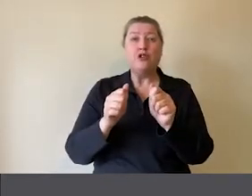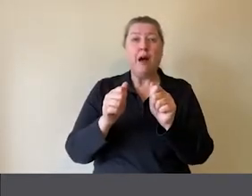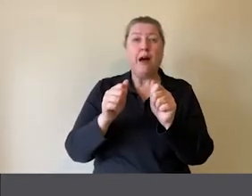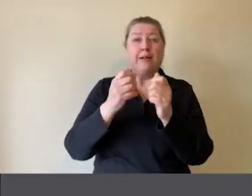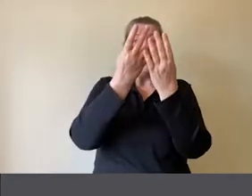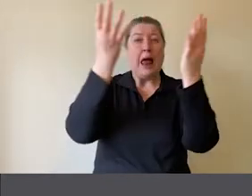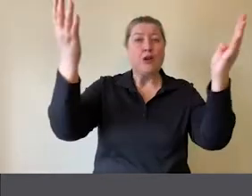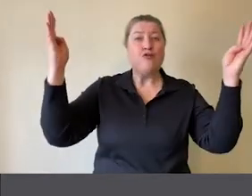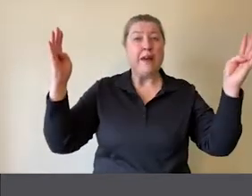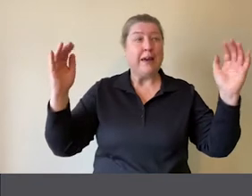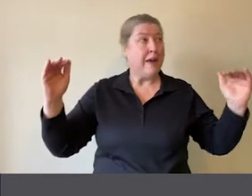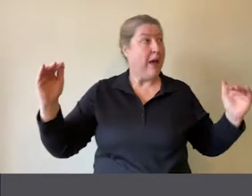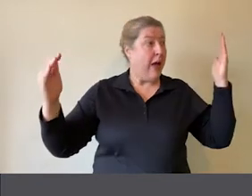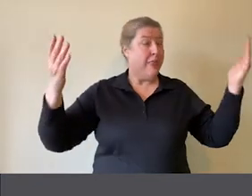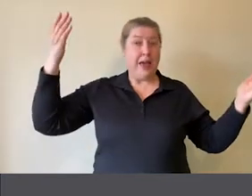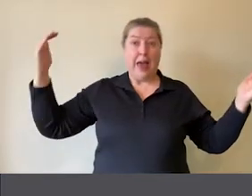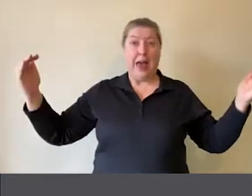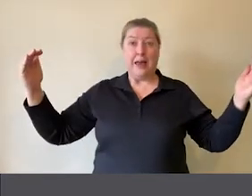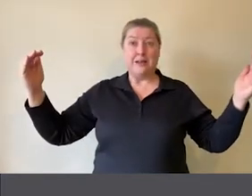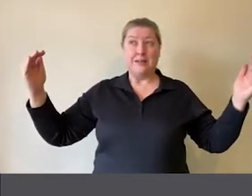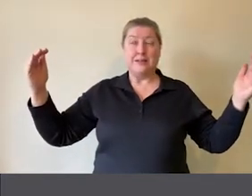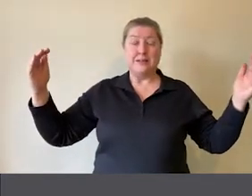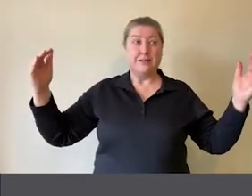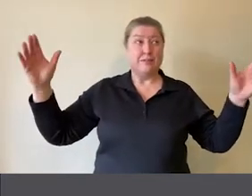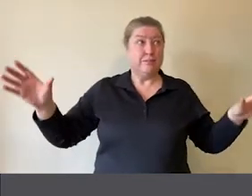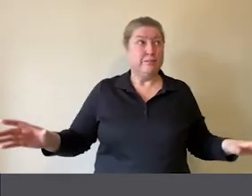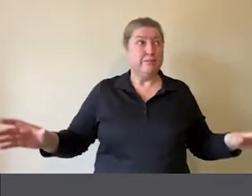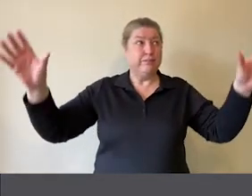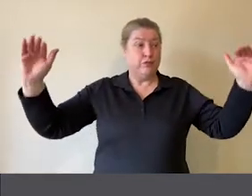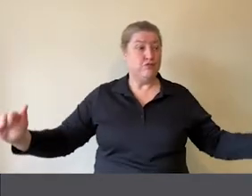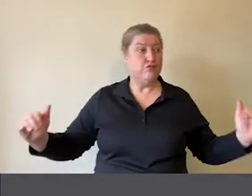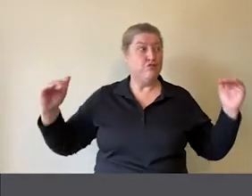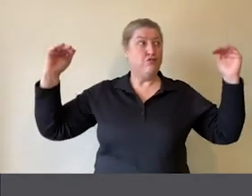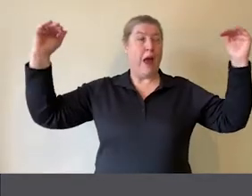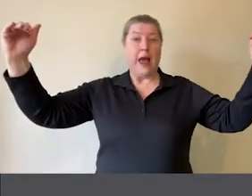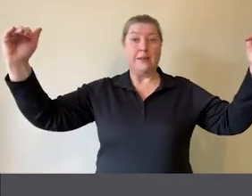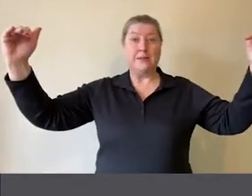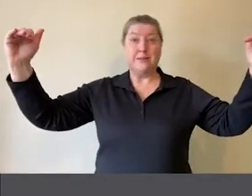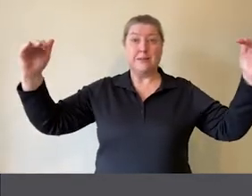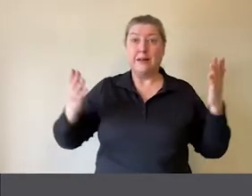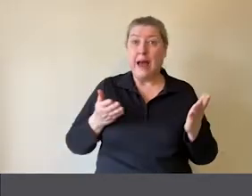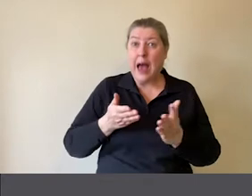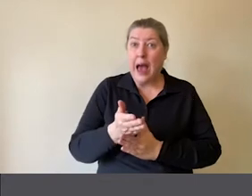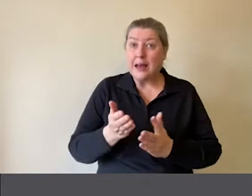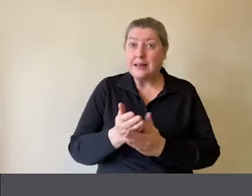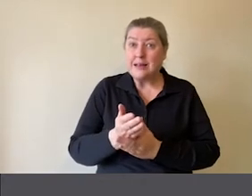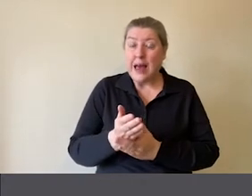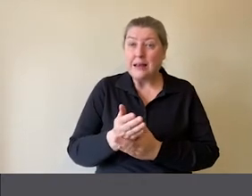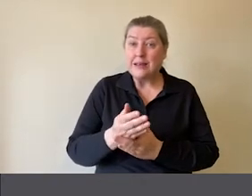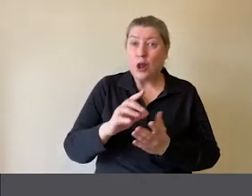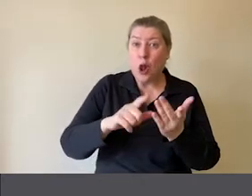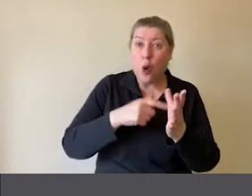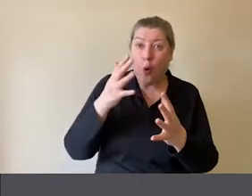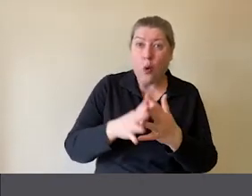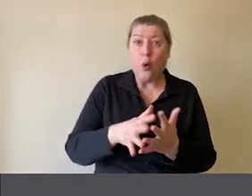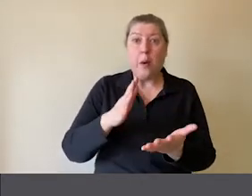sculptures are displayed on a raised floor. Access requirements have meant that a lift